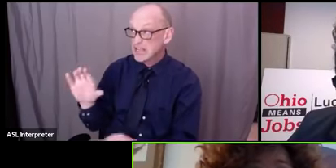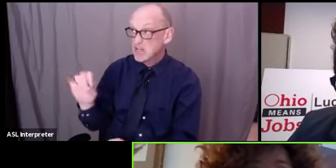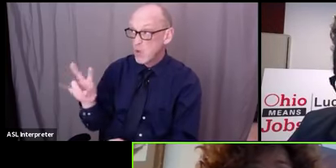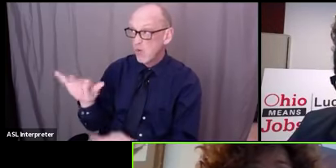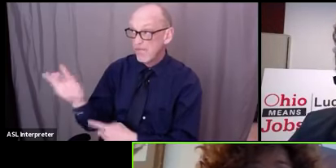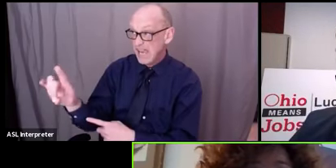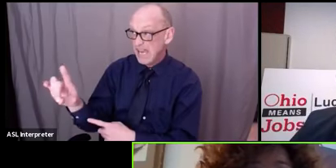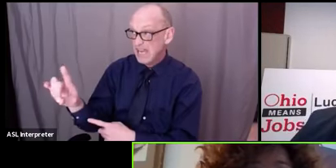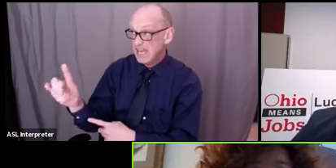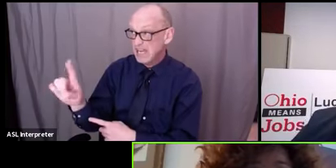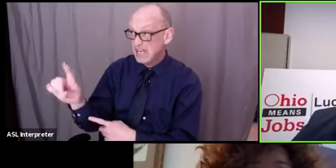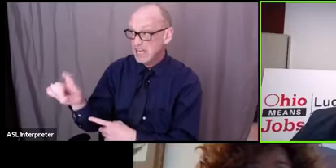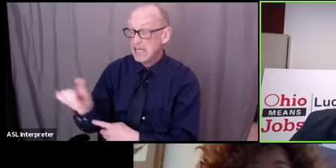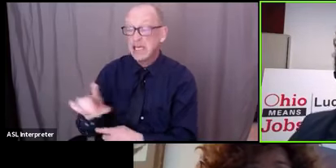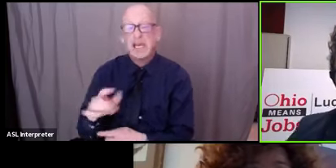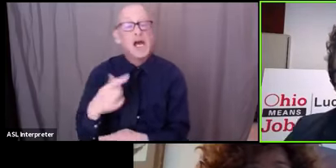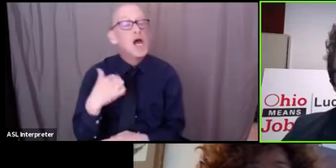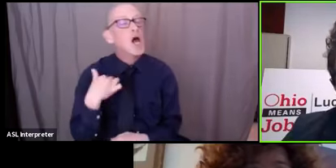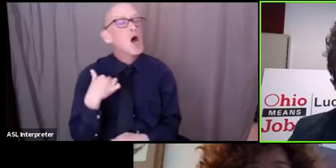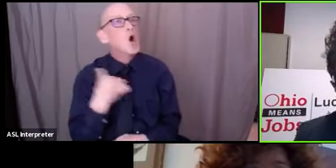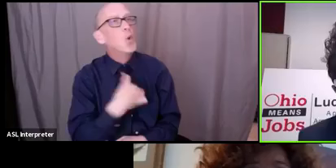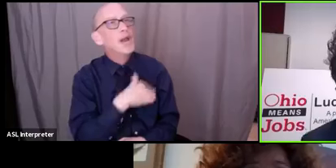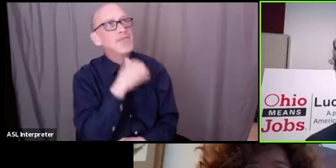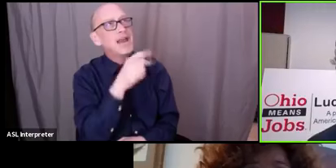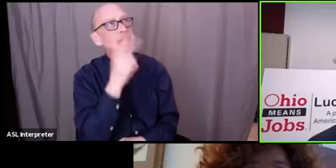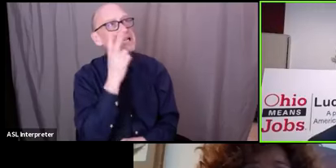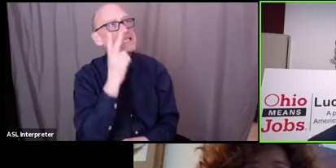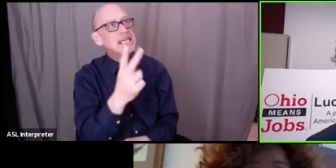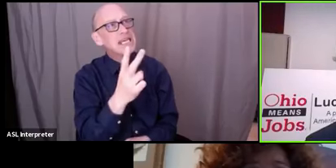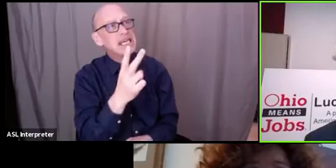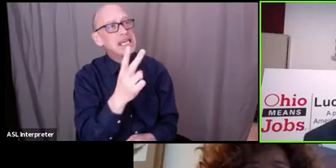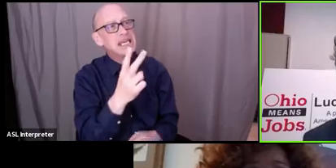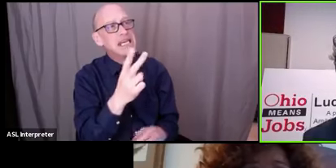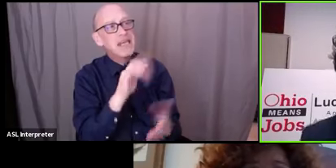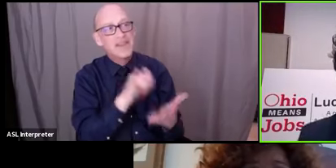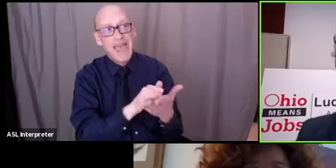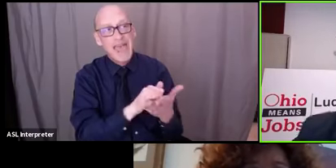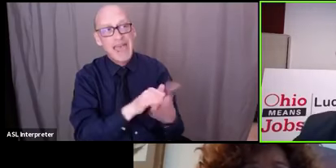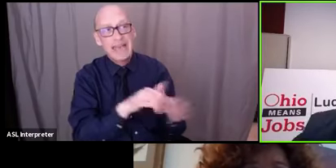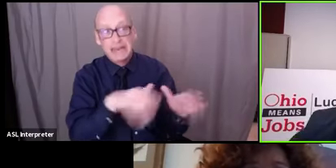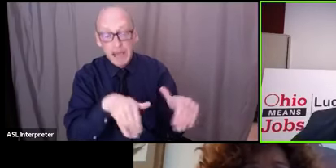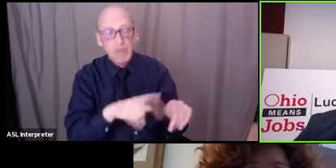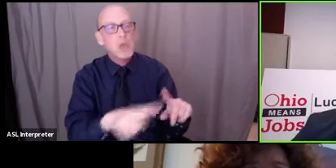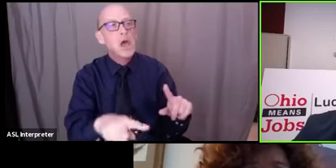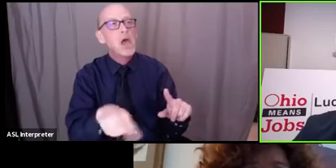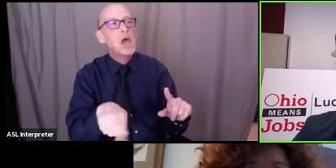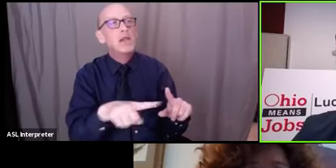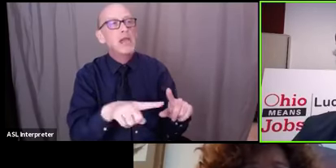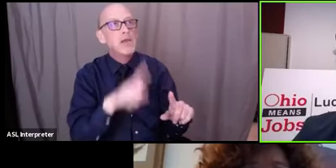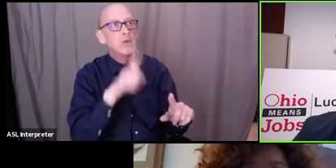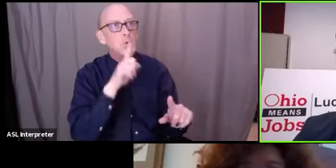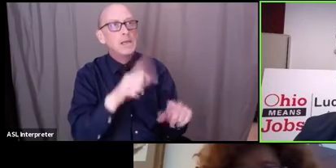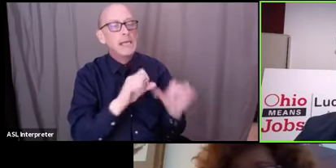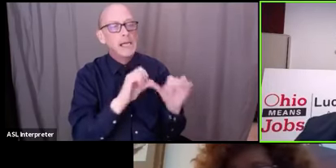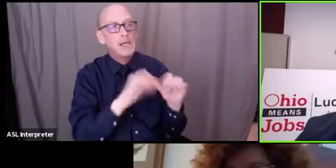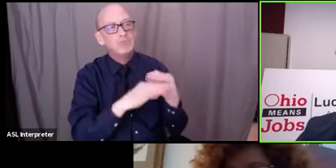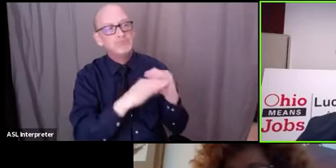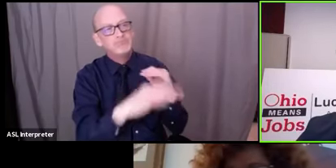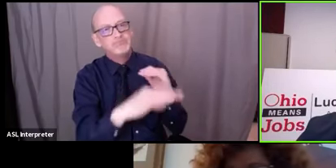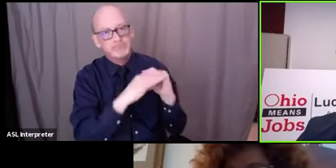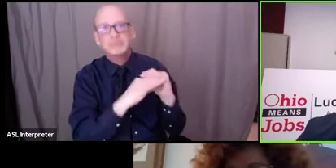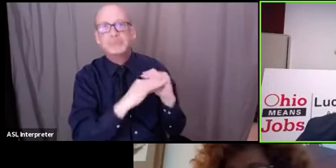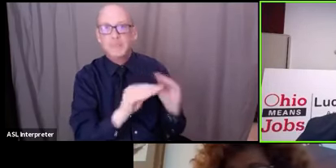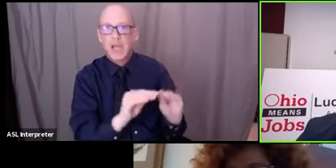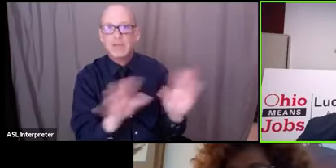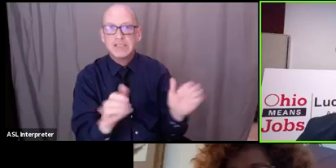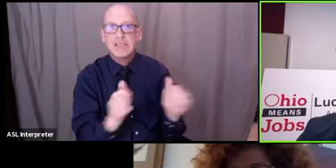we haven't really seen much of that just yet um but they've been very constant um obviously